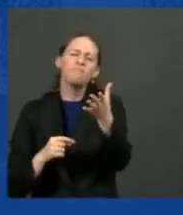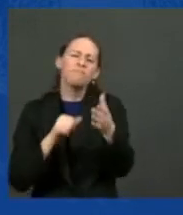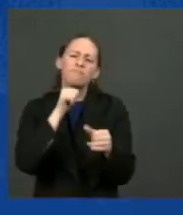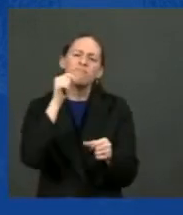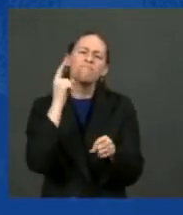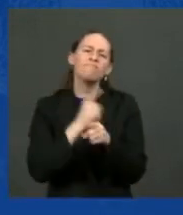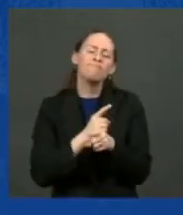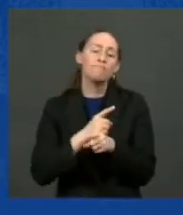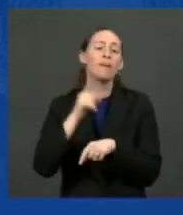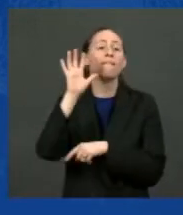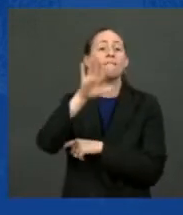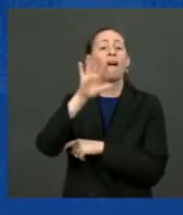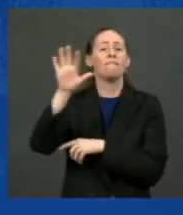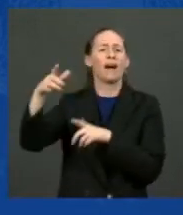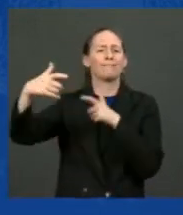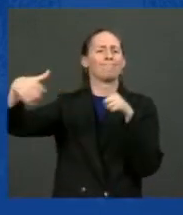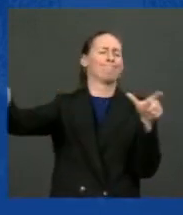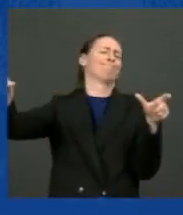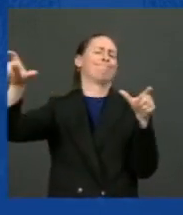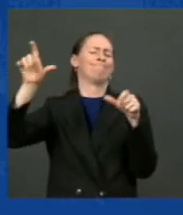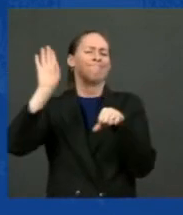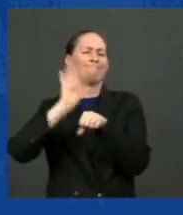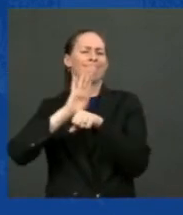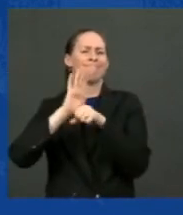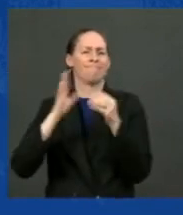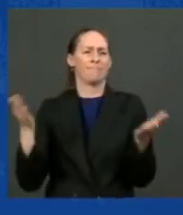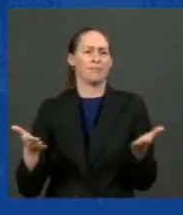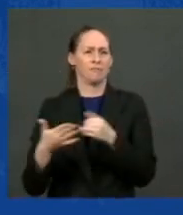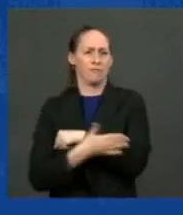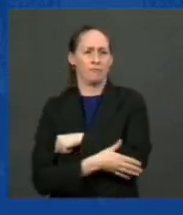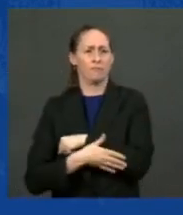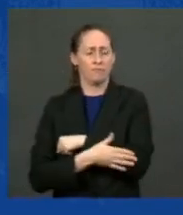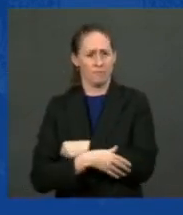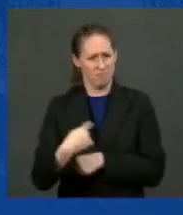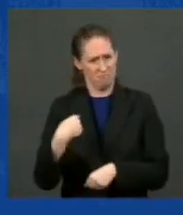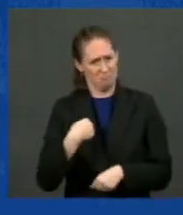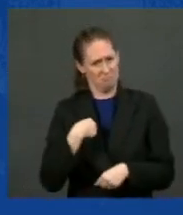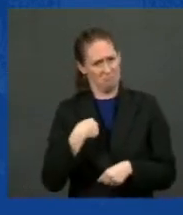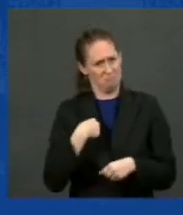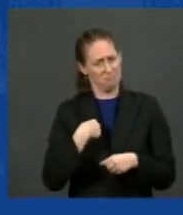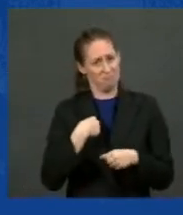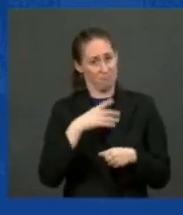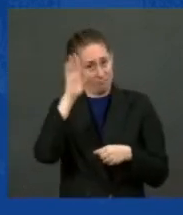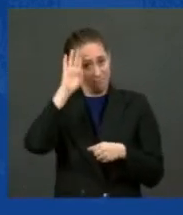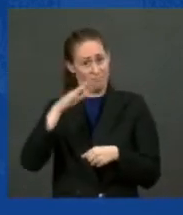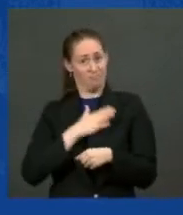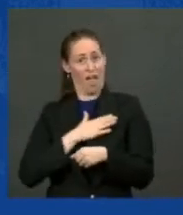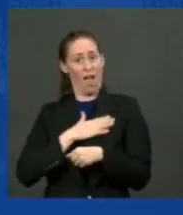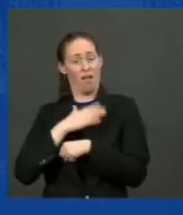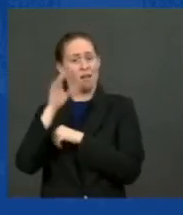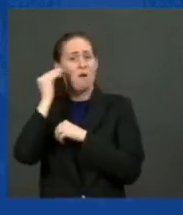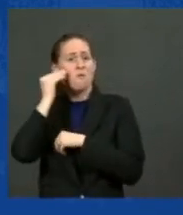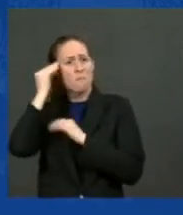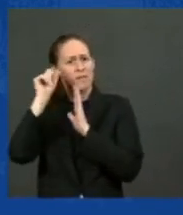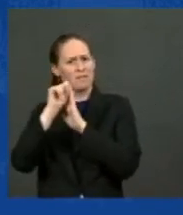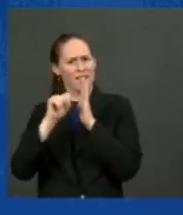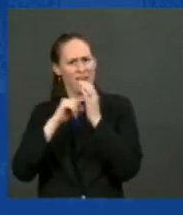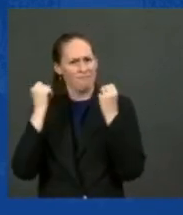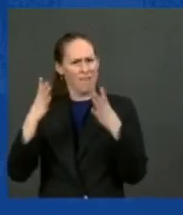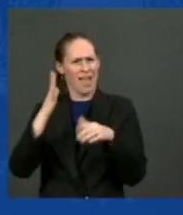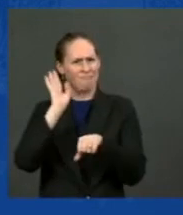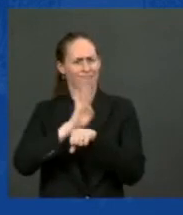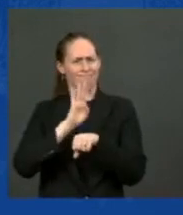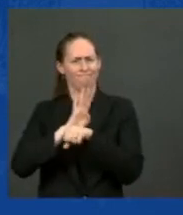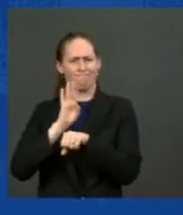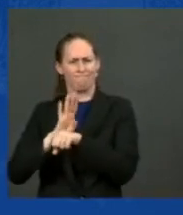corporations in America in this country. And I come from the corporate capital of the world. More people, more corporations are incorporated